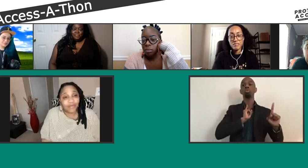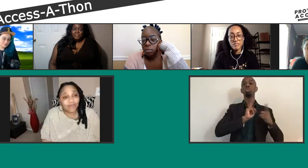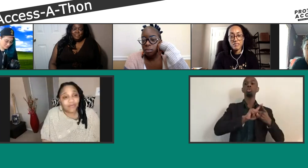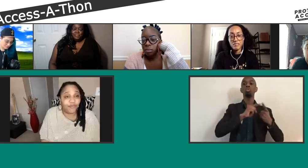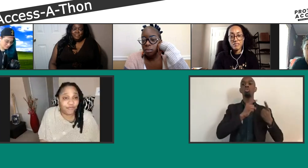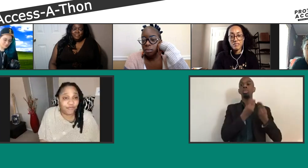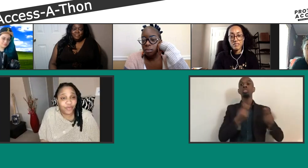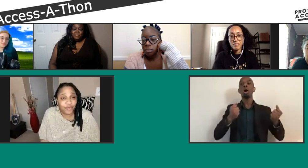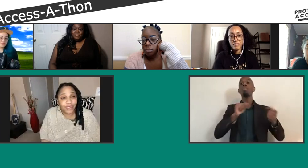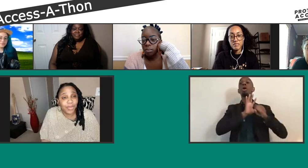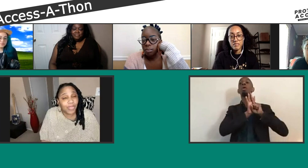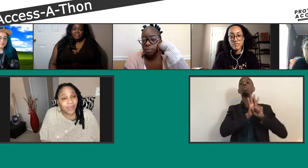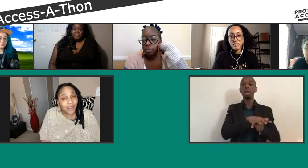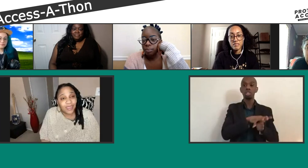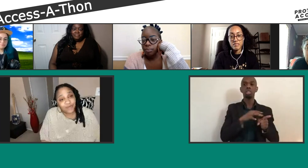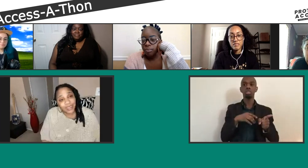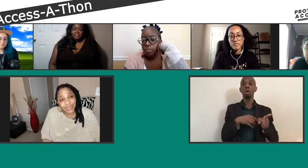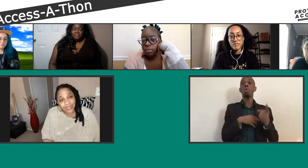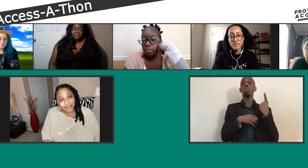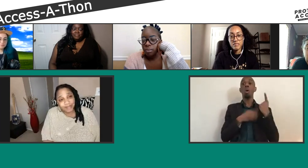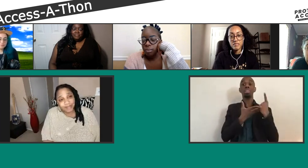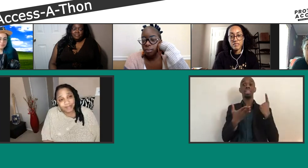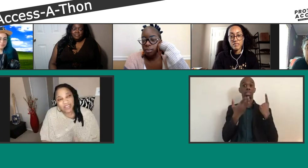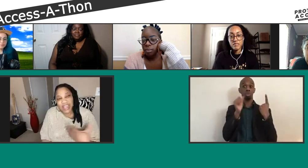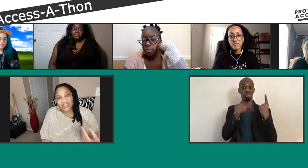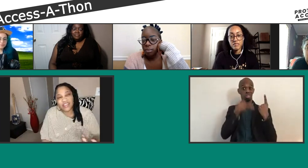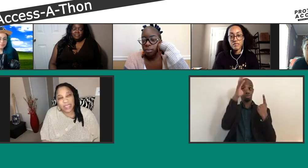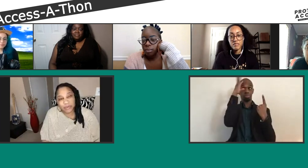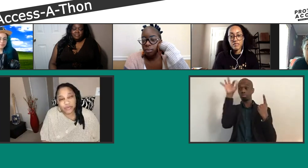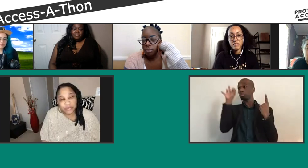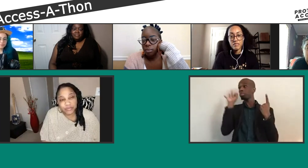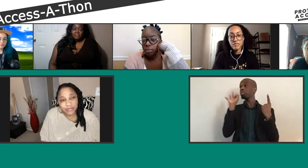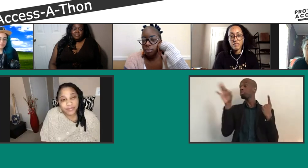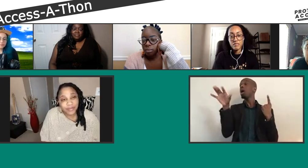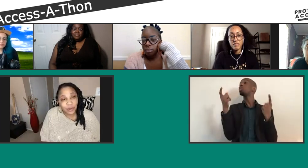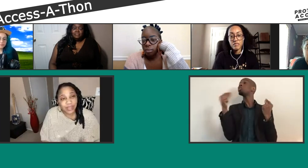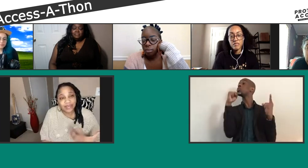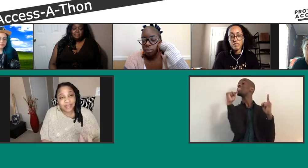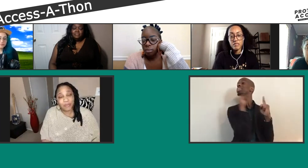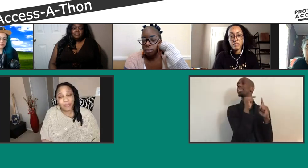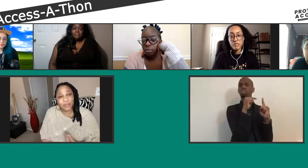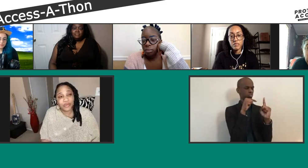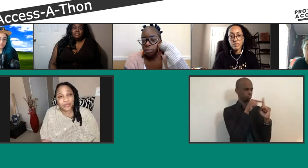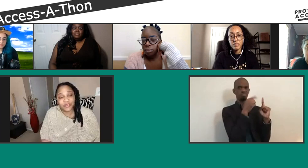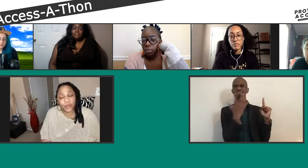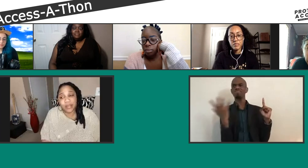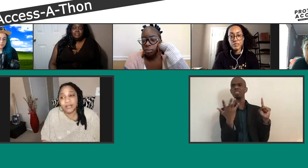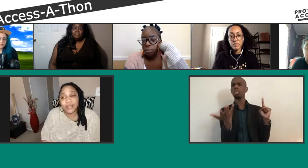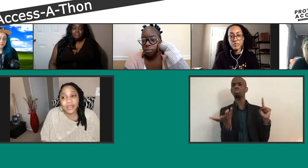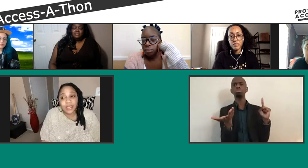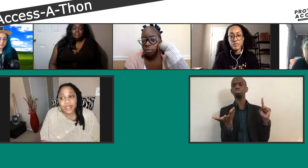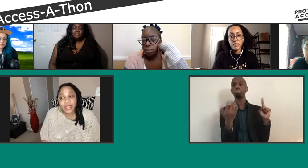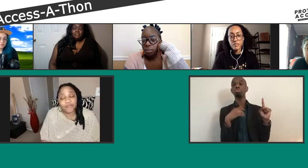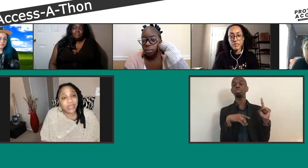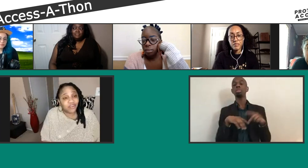If we can get, and it's not just ables, right? It's disabled people, we do this as well.